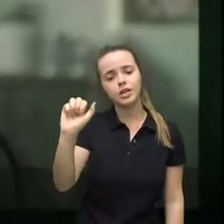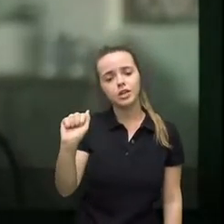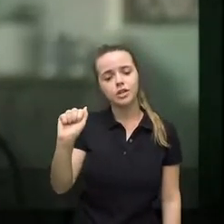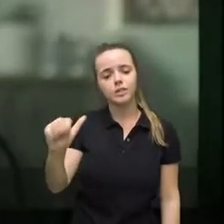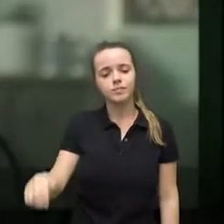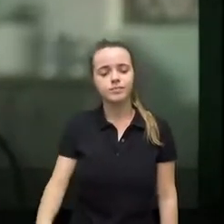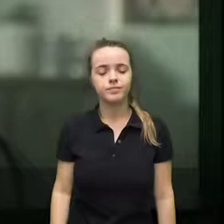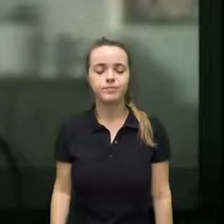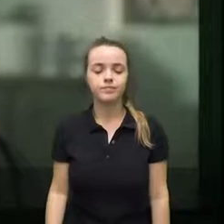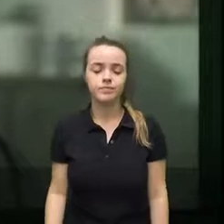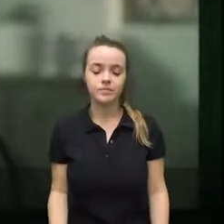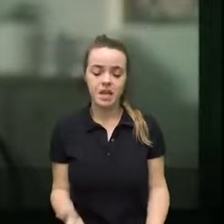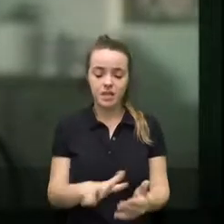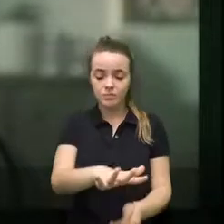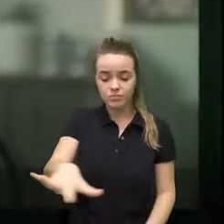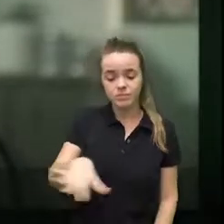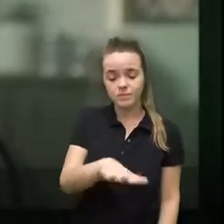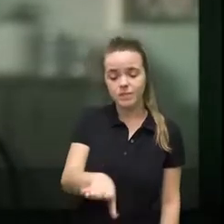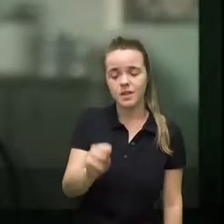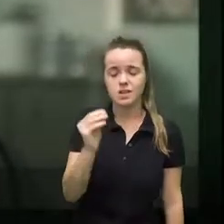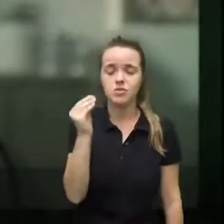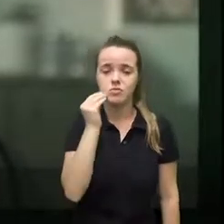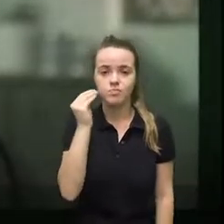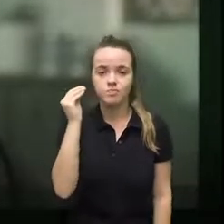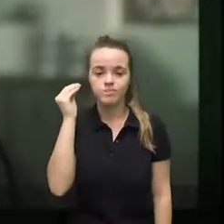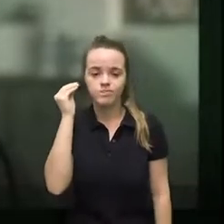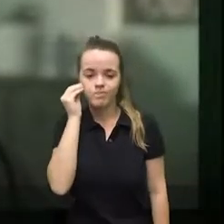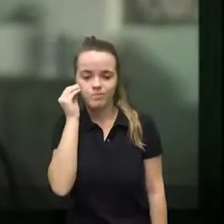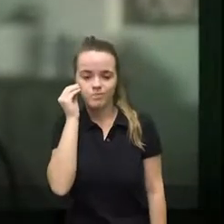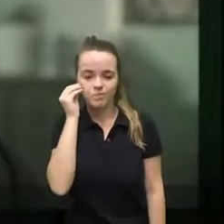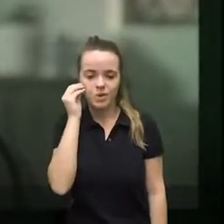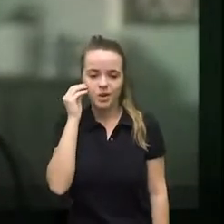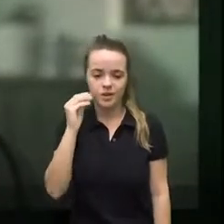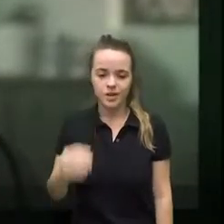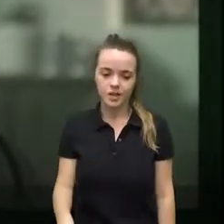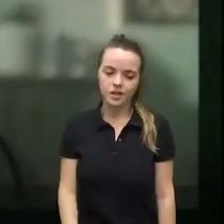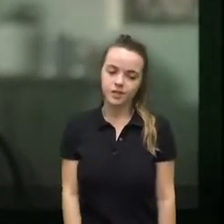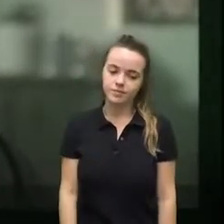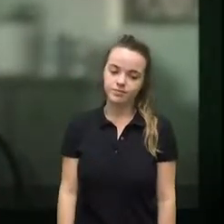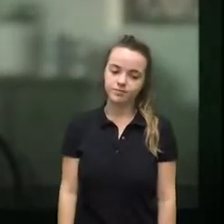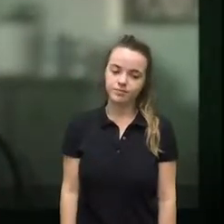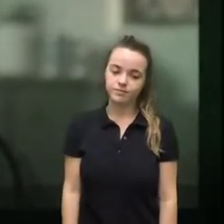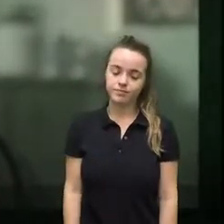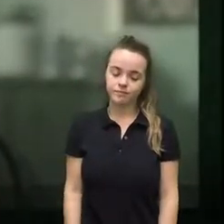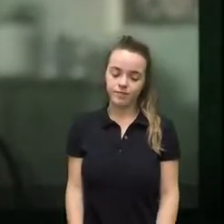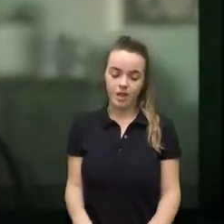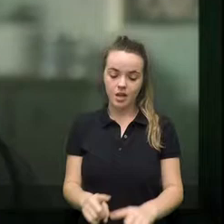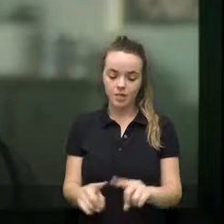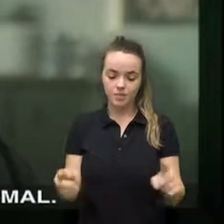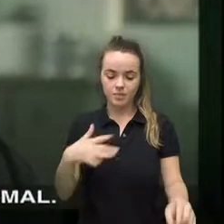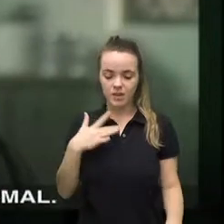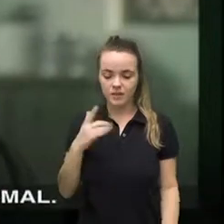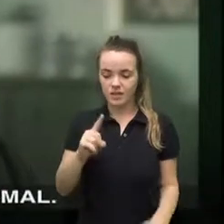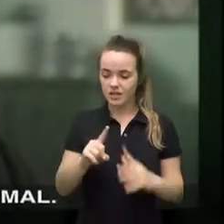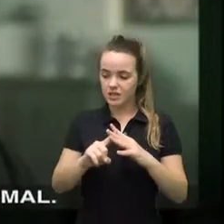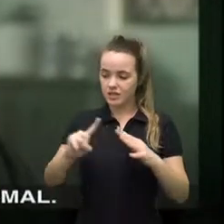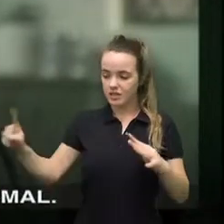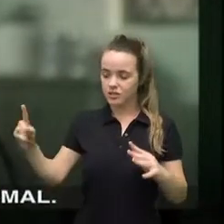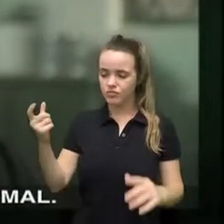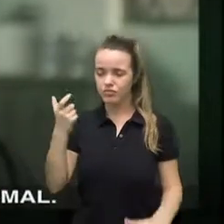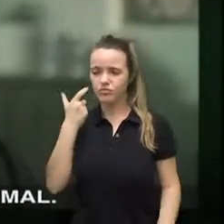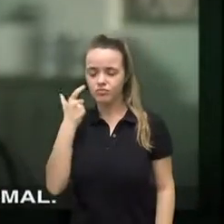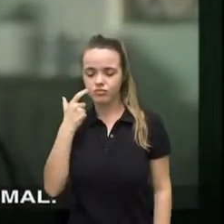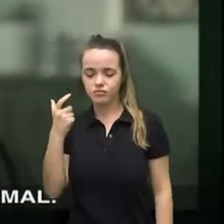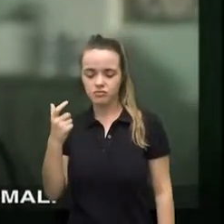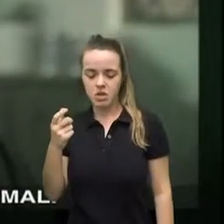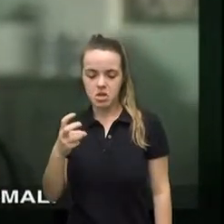this is home our mother country yet we are aliens here the British are cold